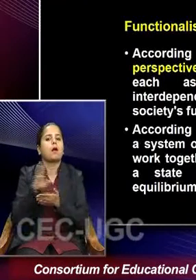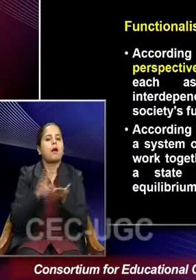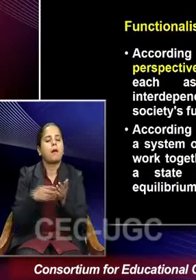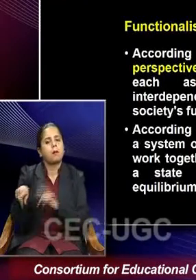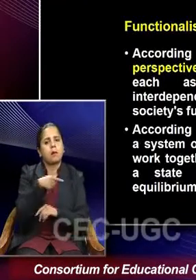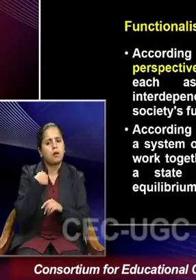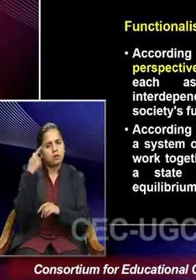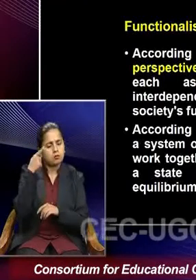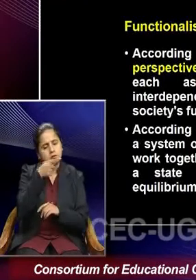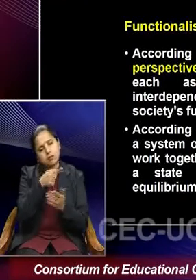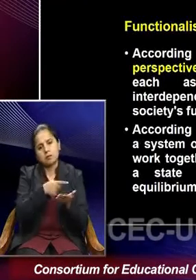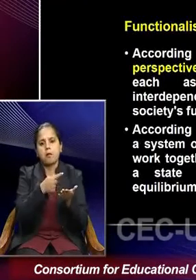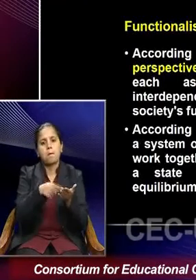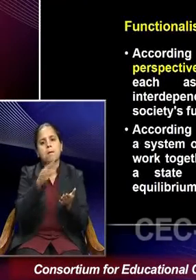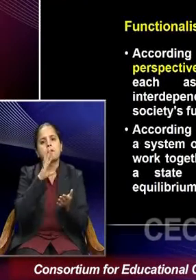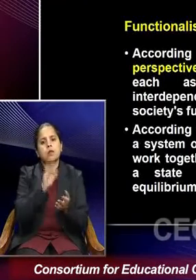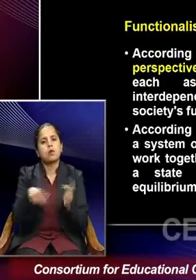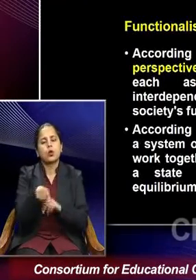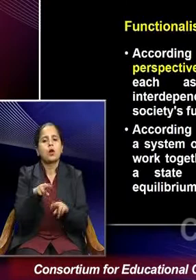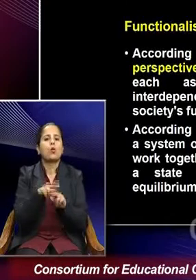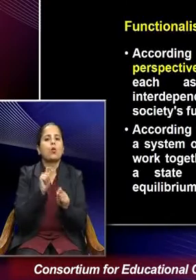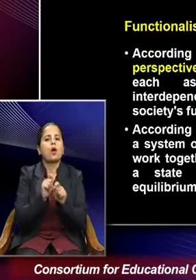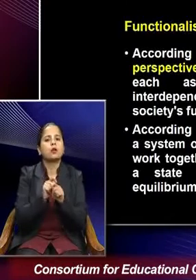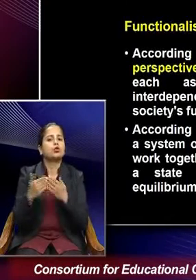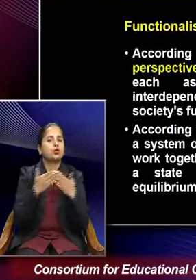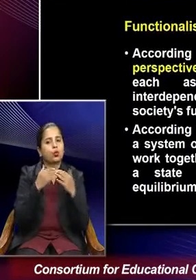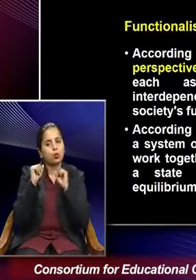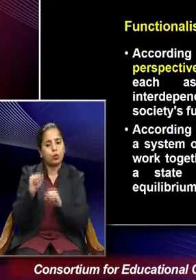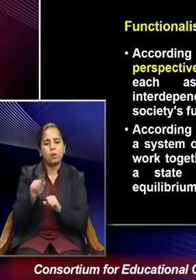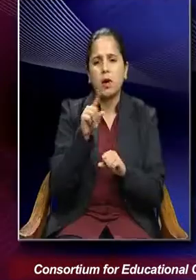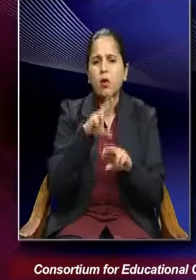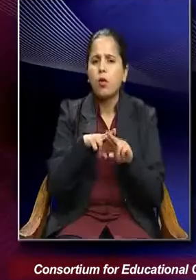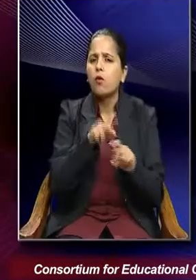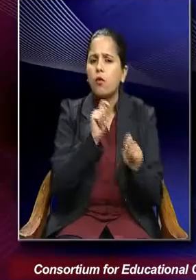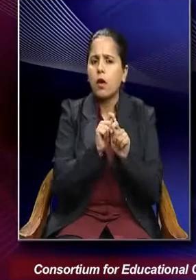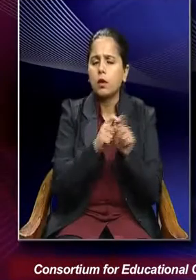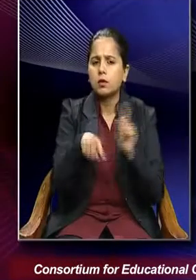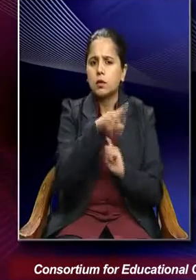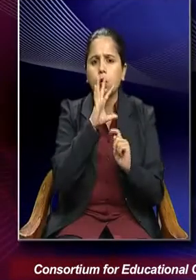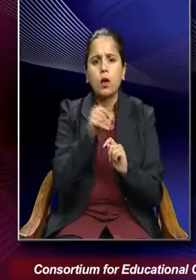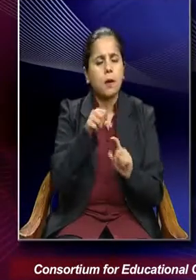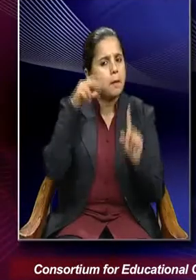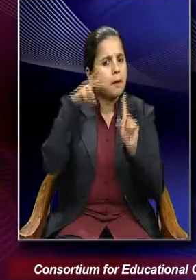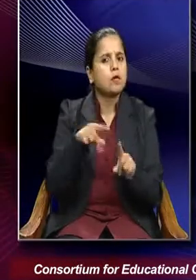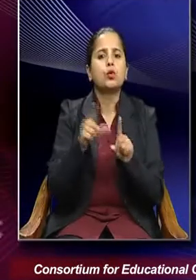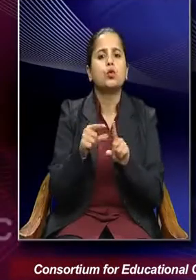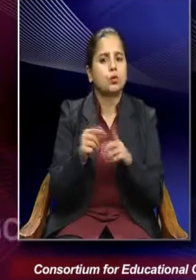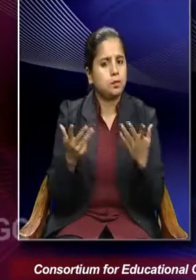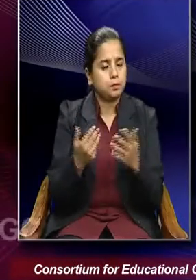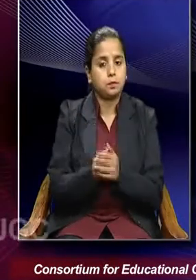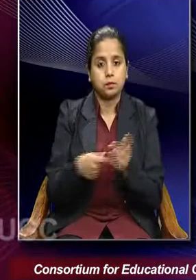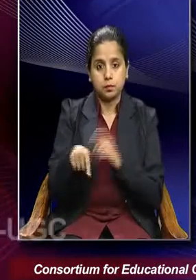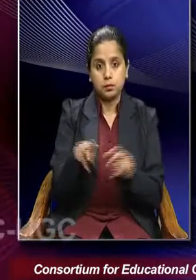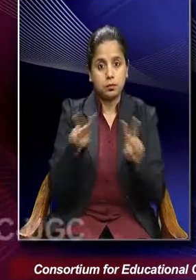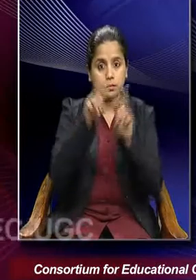of considered as belonging to the functional school. Now what do the functionalist perspective do? As the